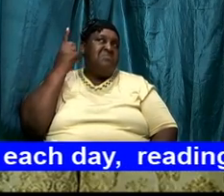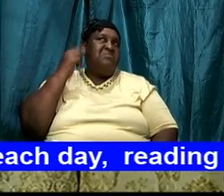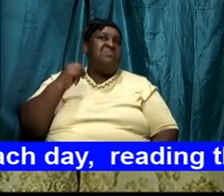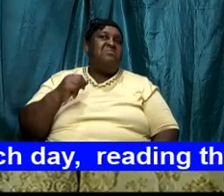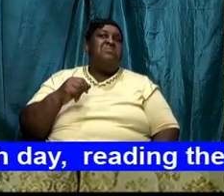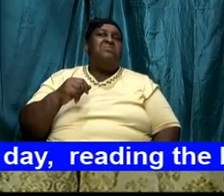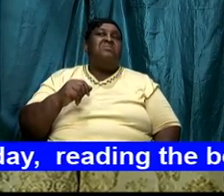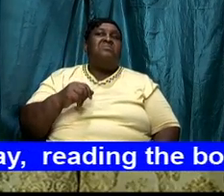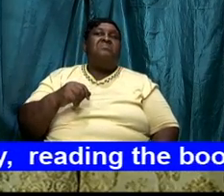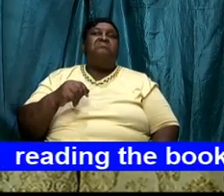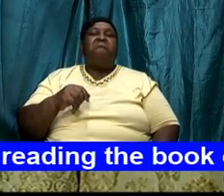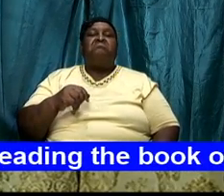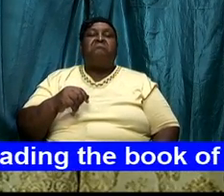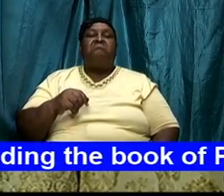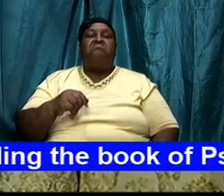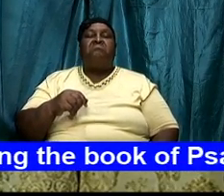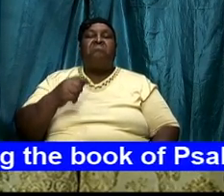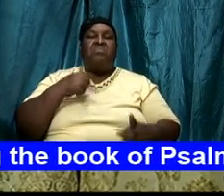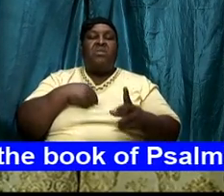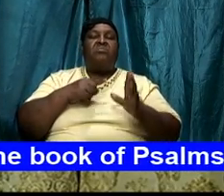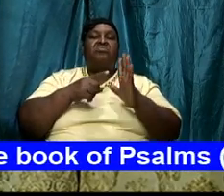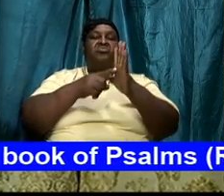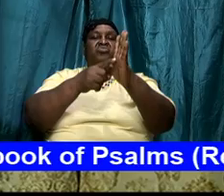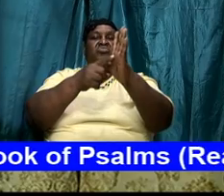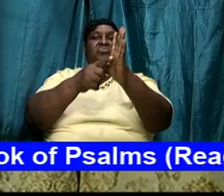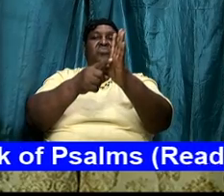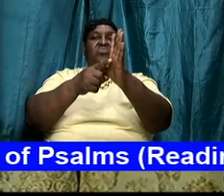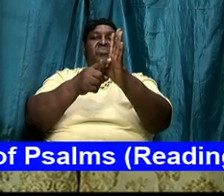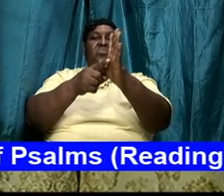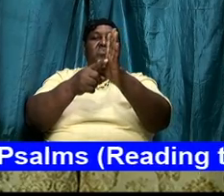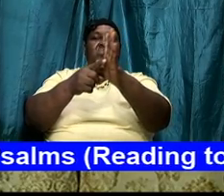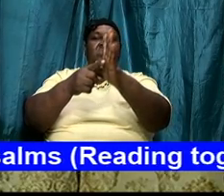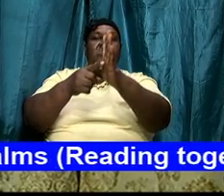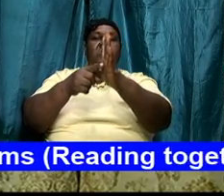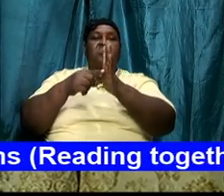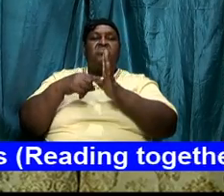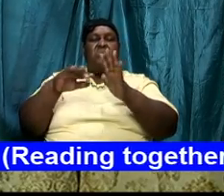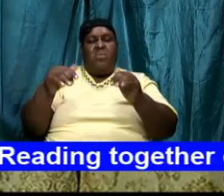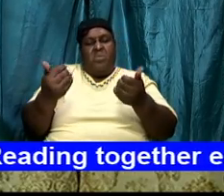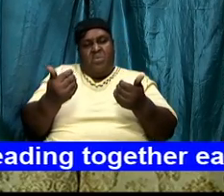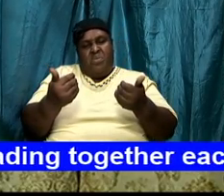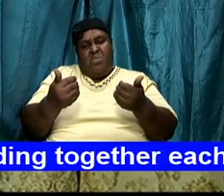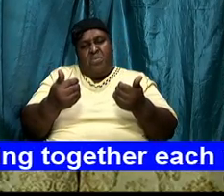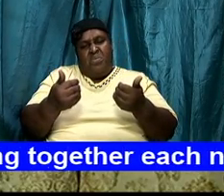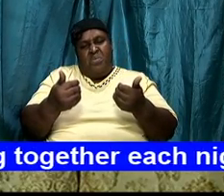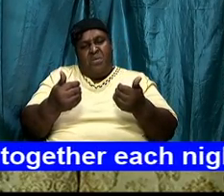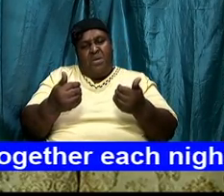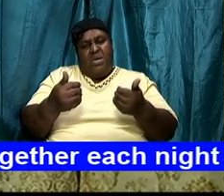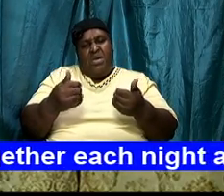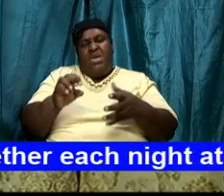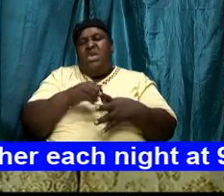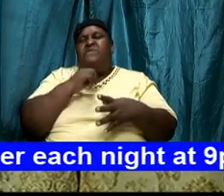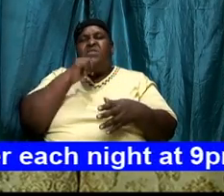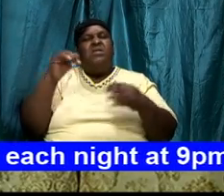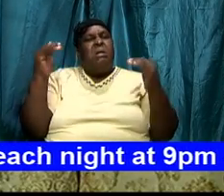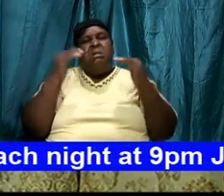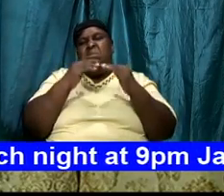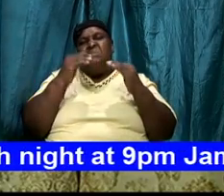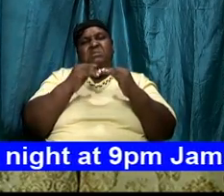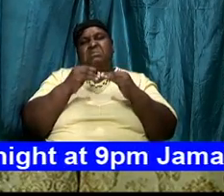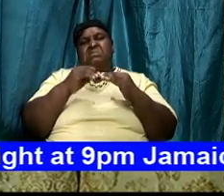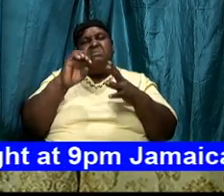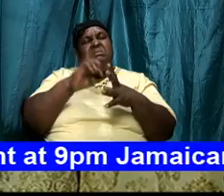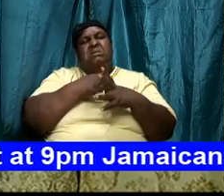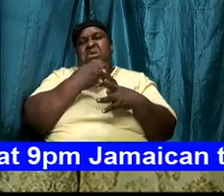I'm going to show us how and it is not only limited to this but even if God gives us dreams and revelation